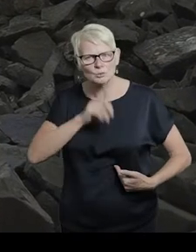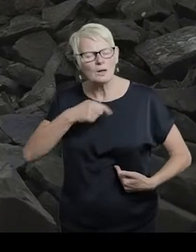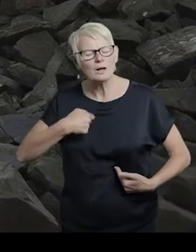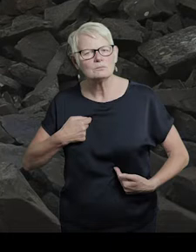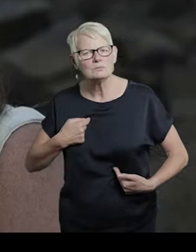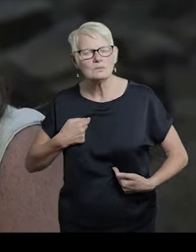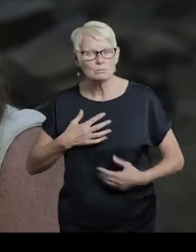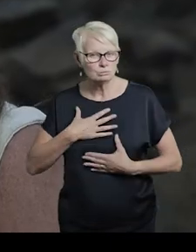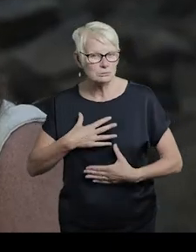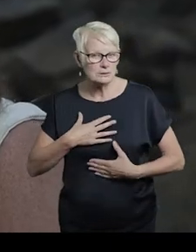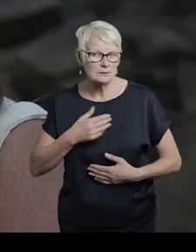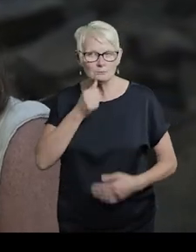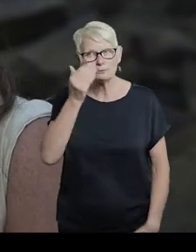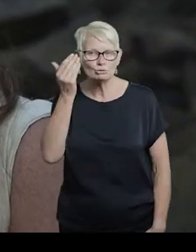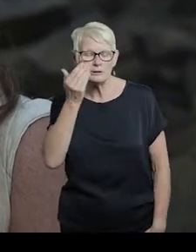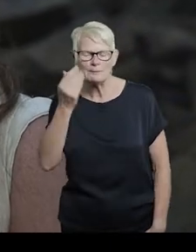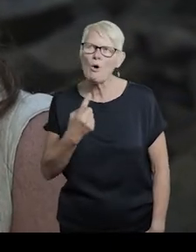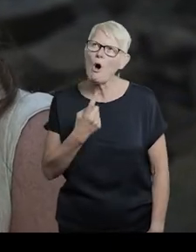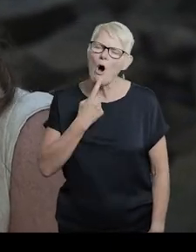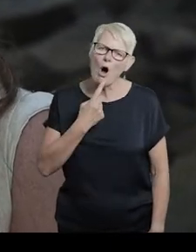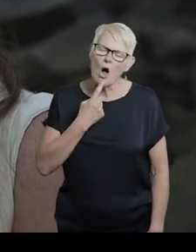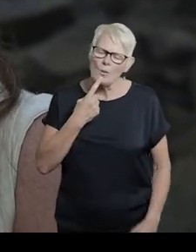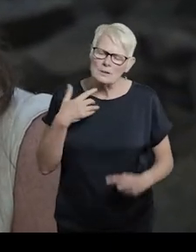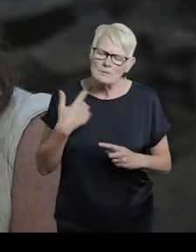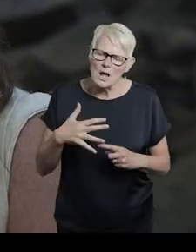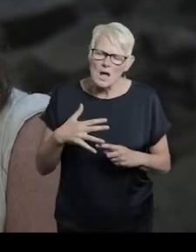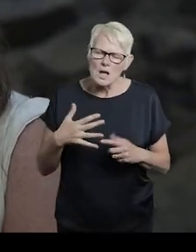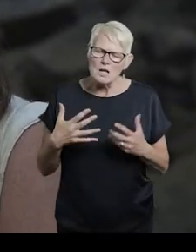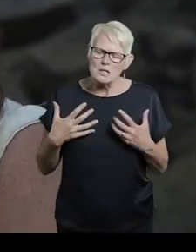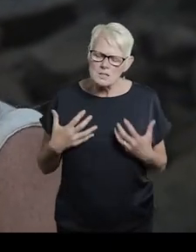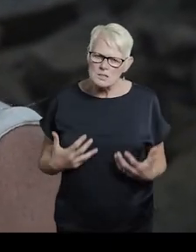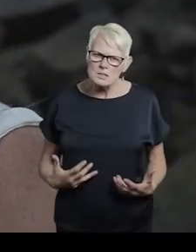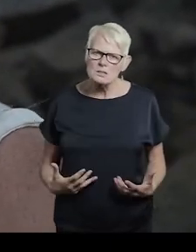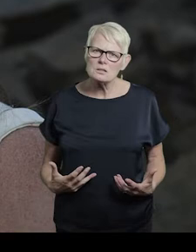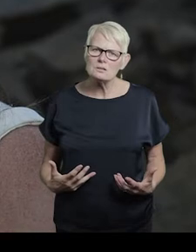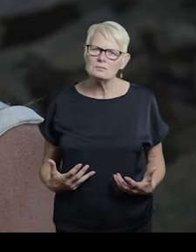breathing, sometime dreaming, always pain, flesh bag.